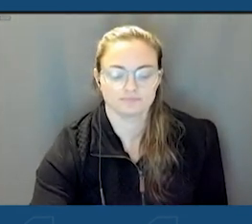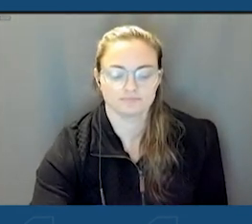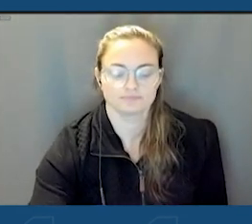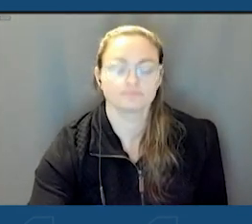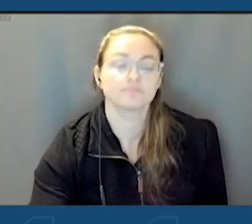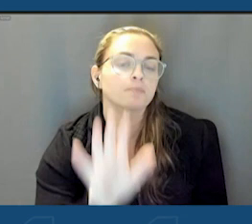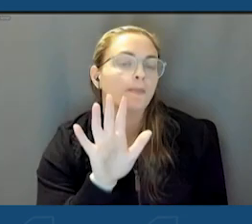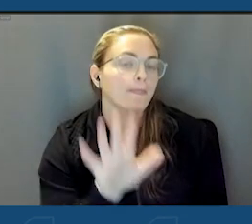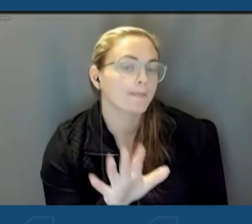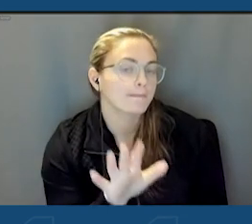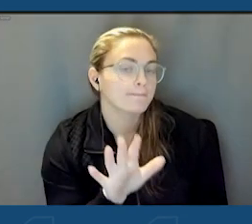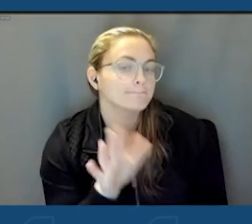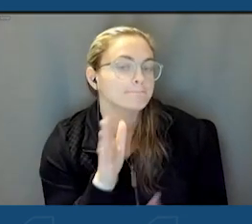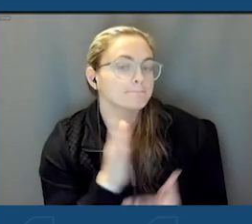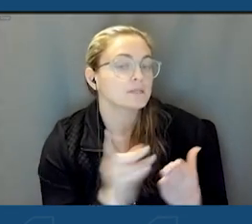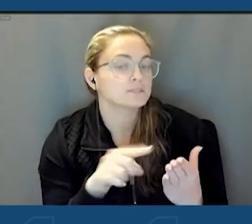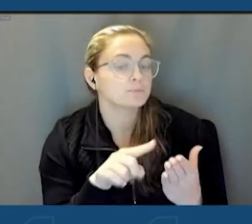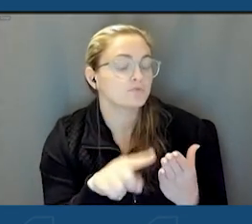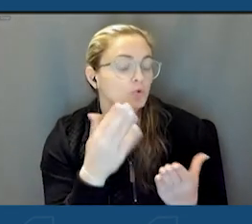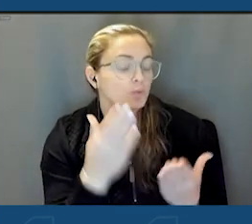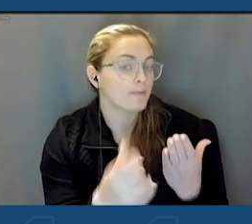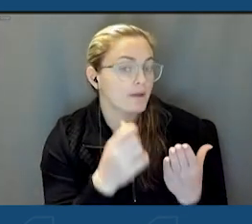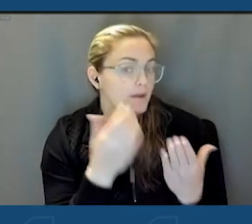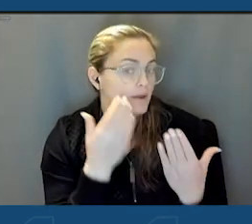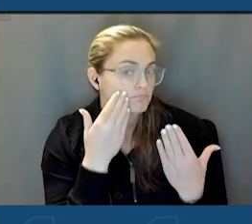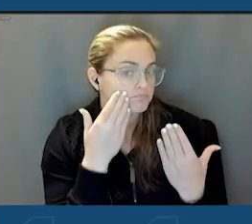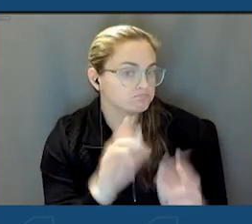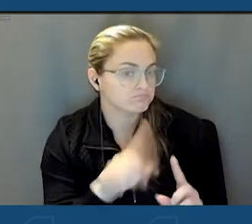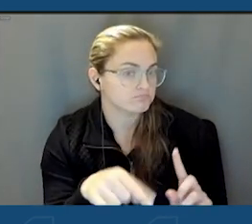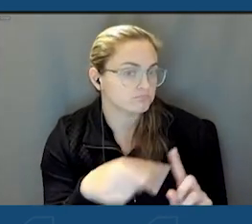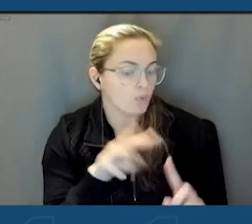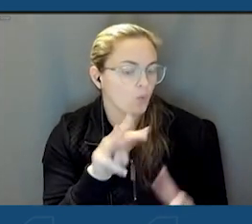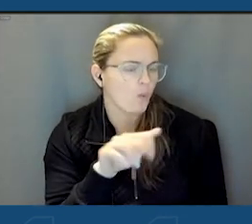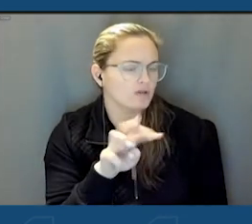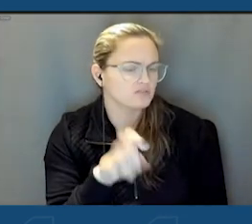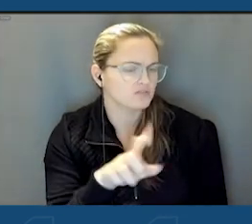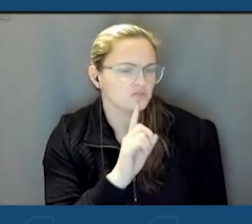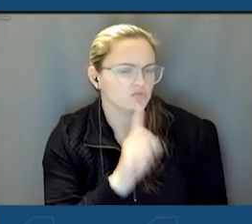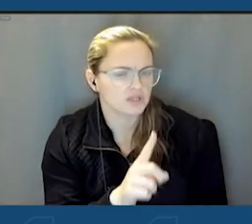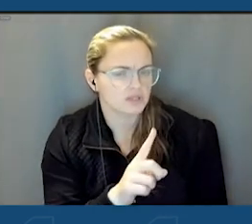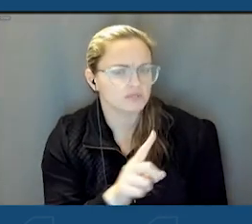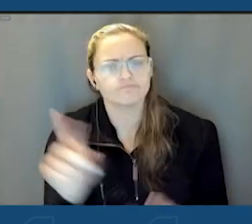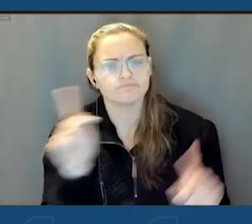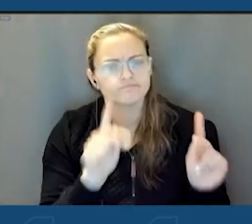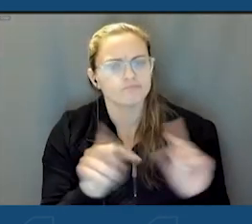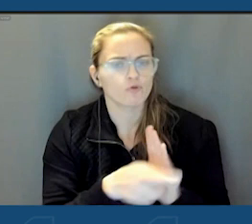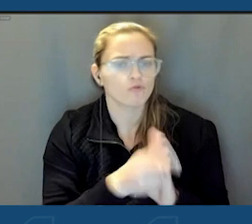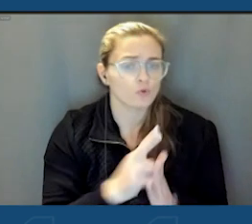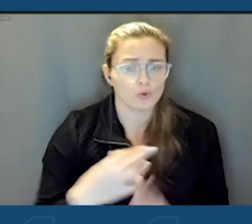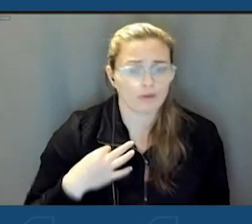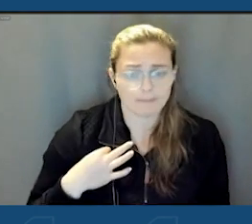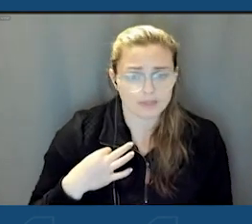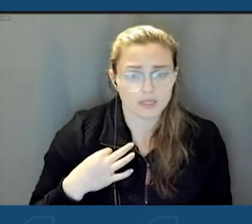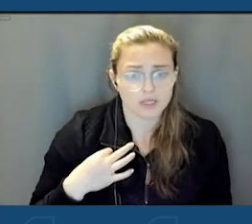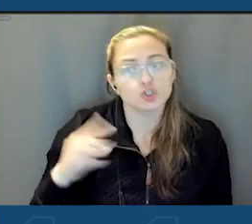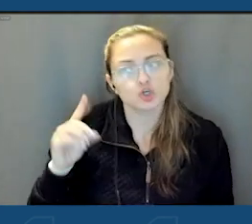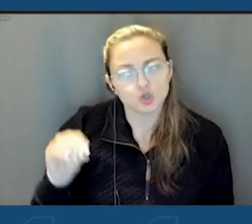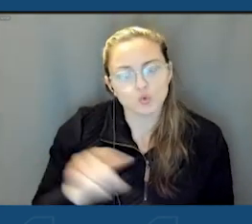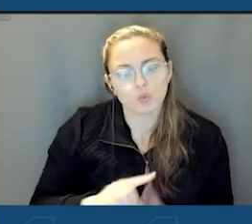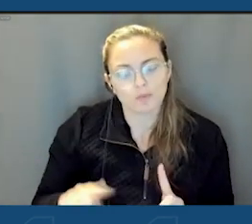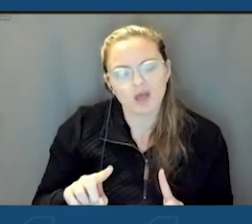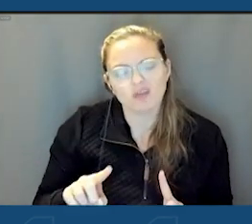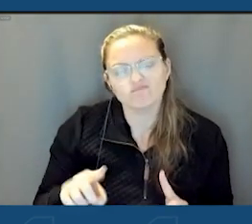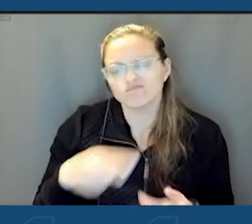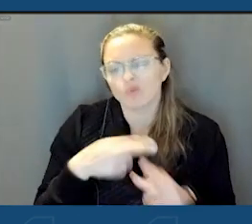Now, some of you may not know much about Wellsville, certainly those who, who reviewed our application do, but let me just give you a